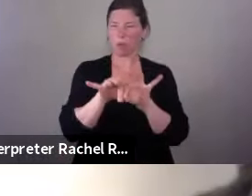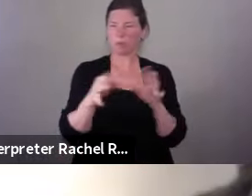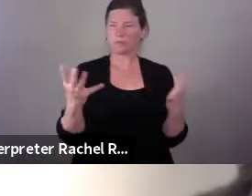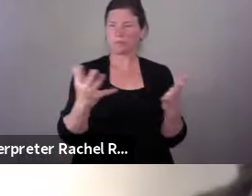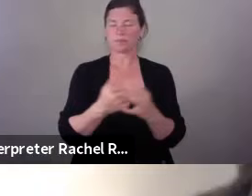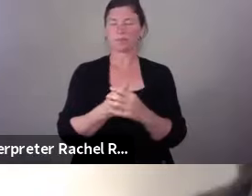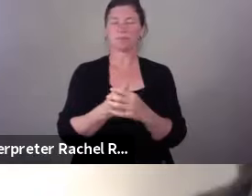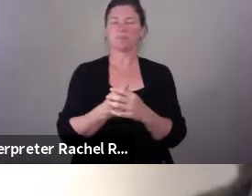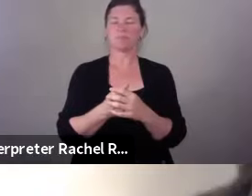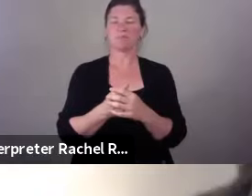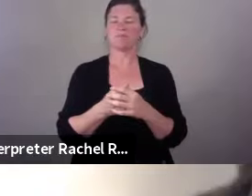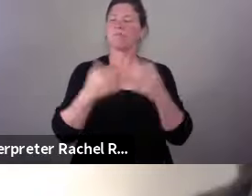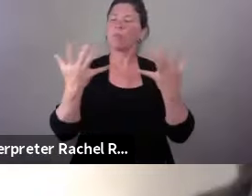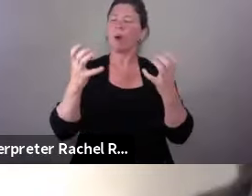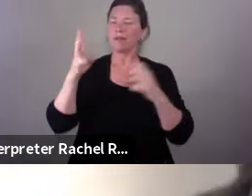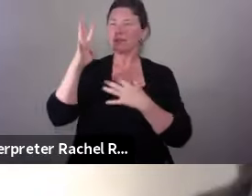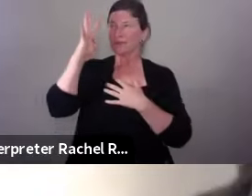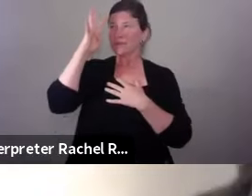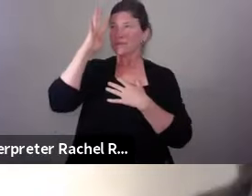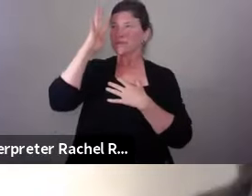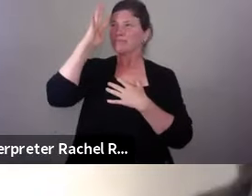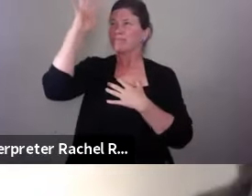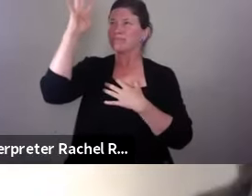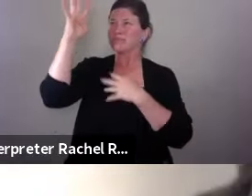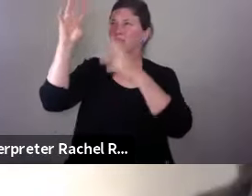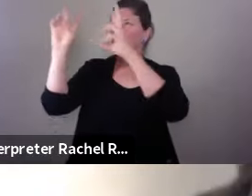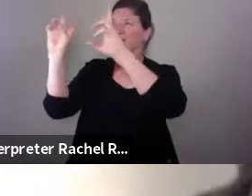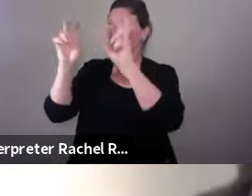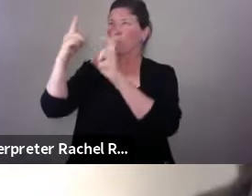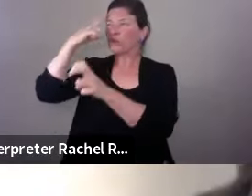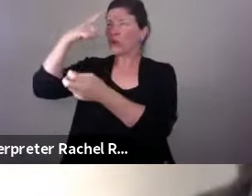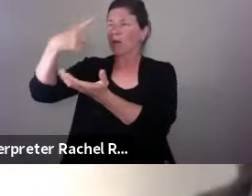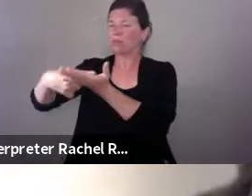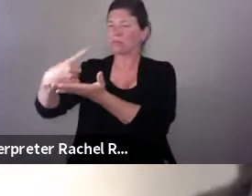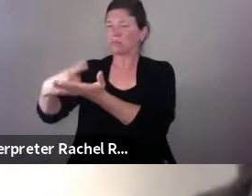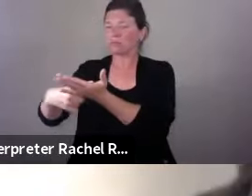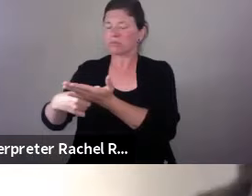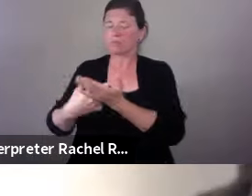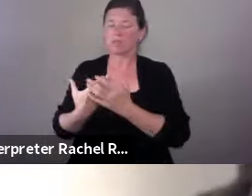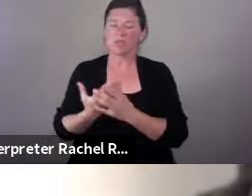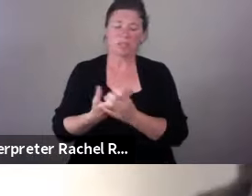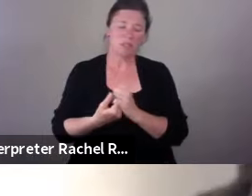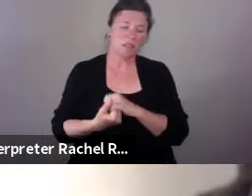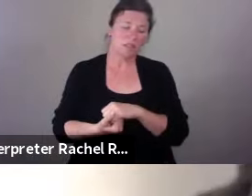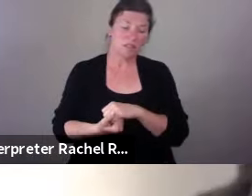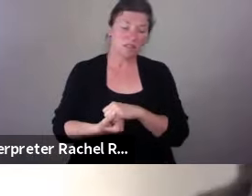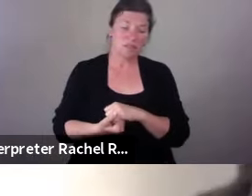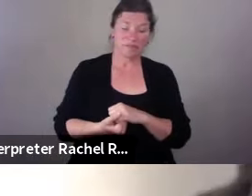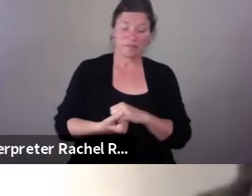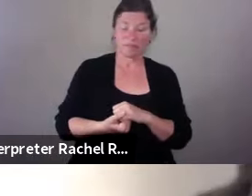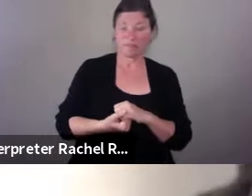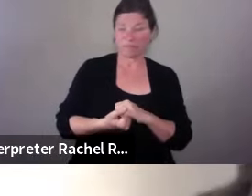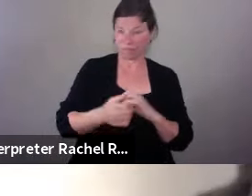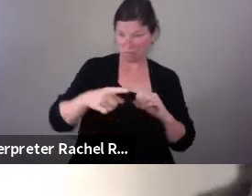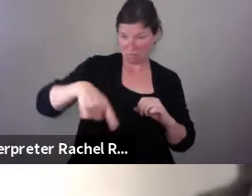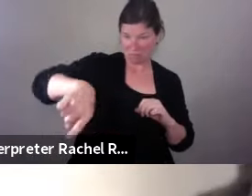come up with topics that might be beneficial to people who are experiencing a